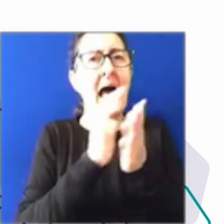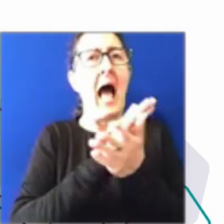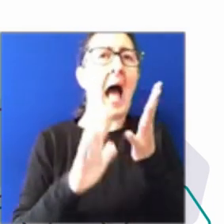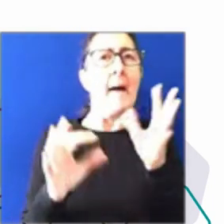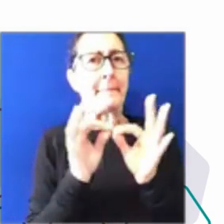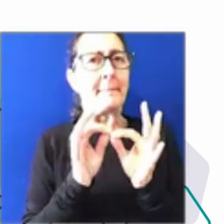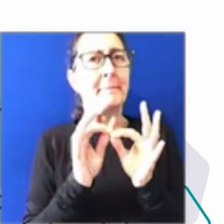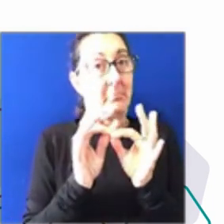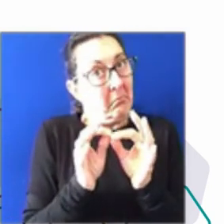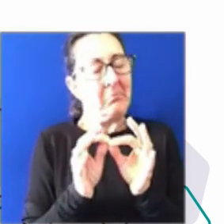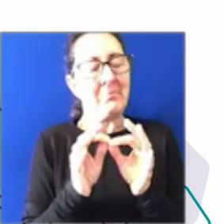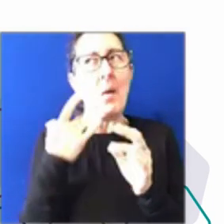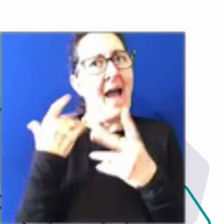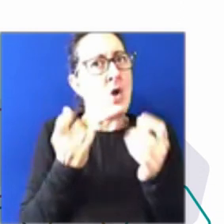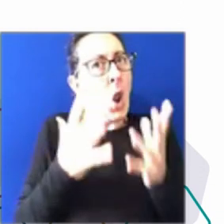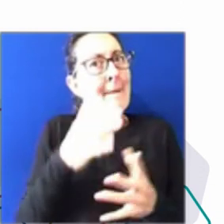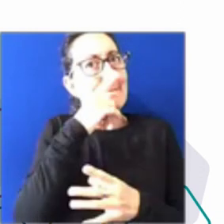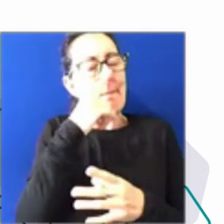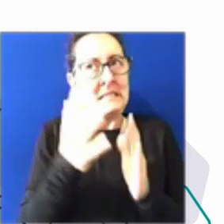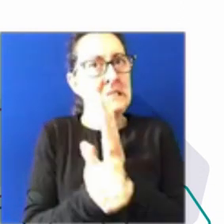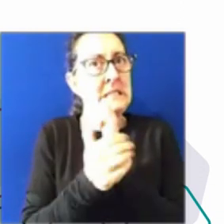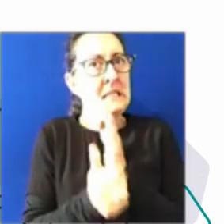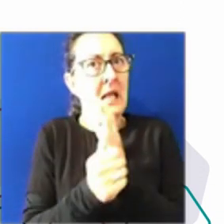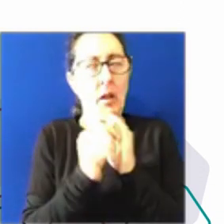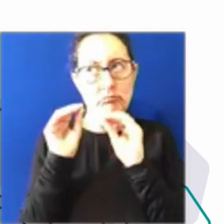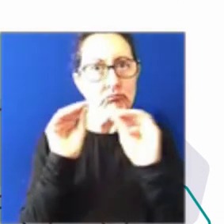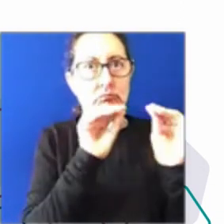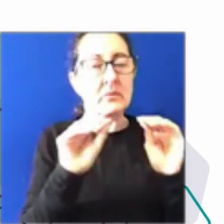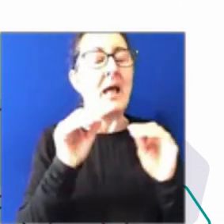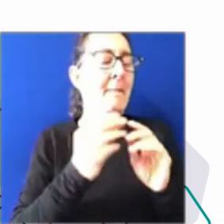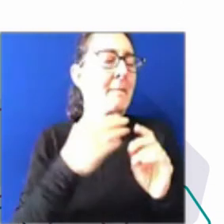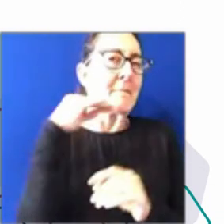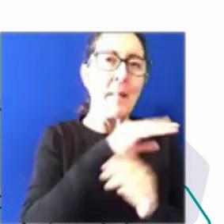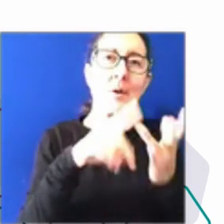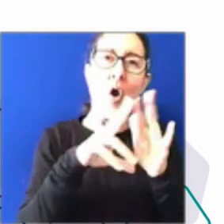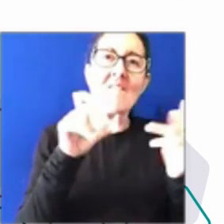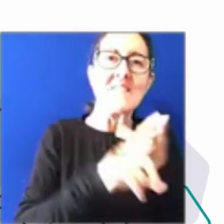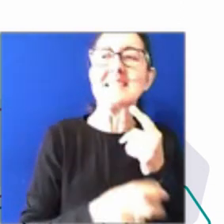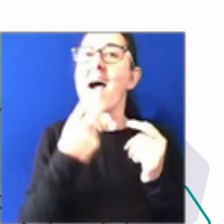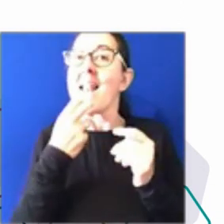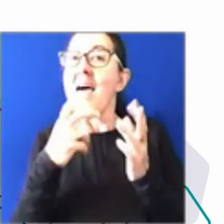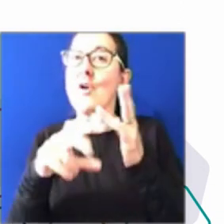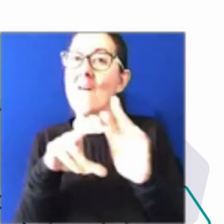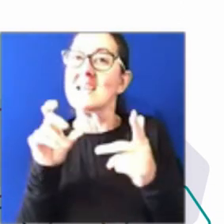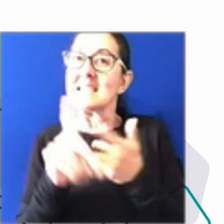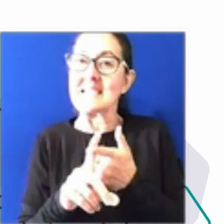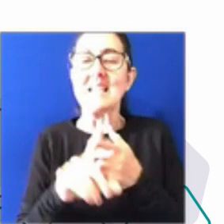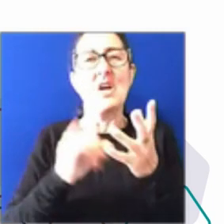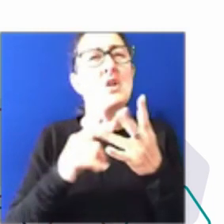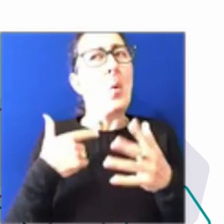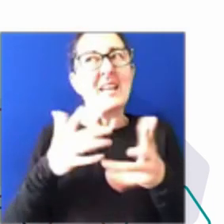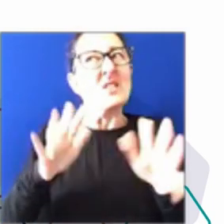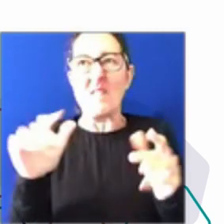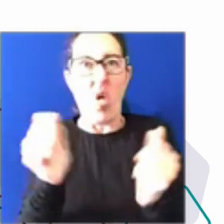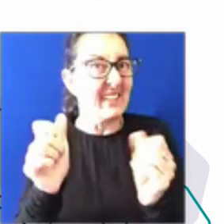our Melbourne office, in our Adelaide office as well. And so we're sort of already doing it in a kind of organic way. And